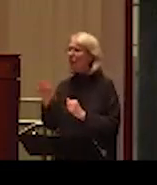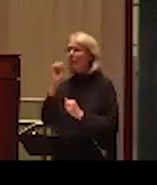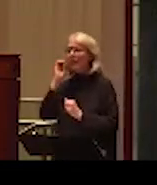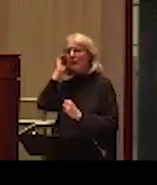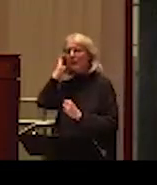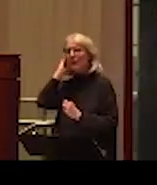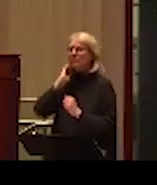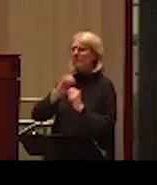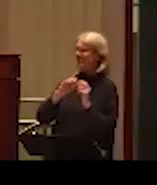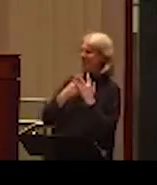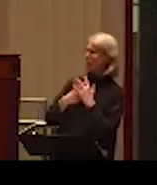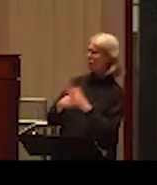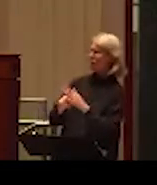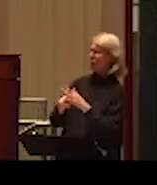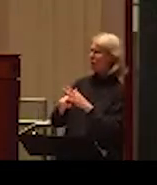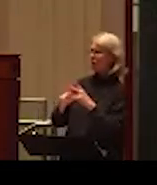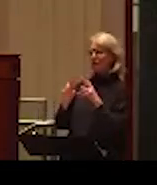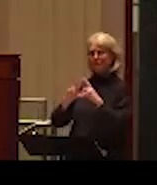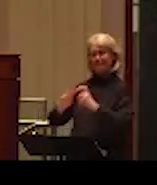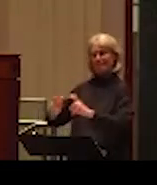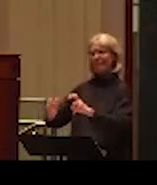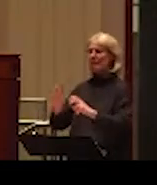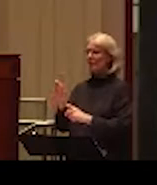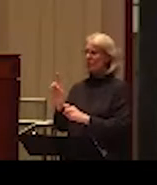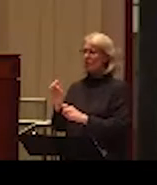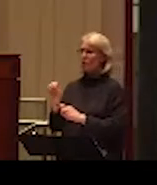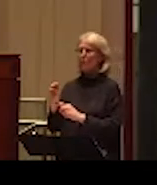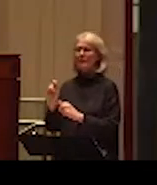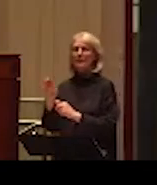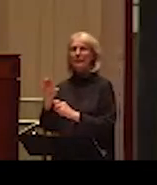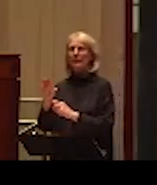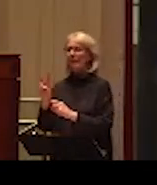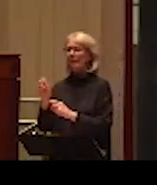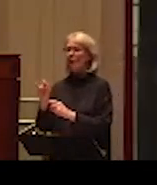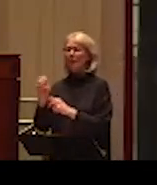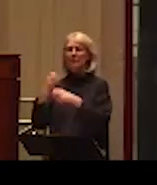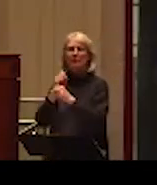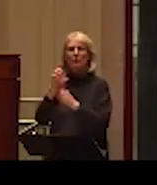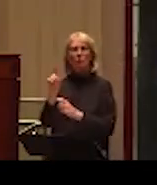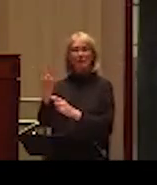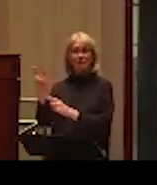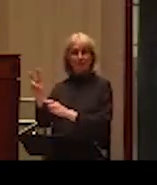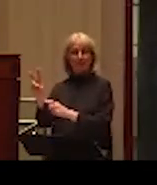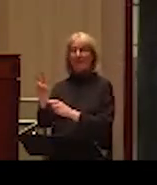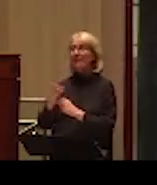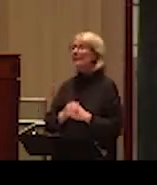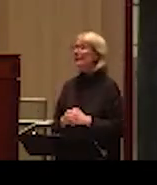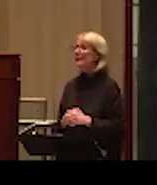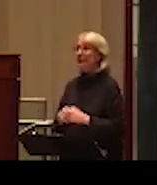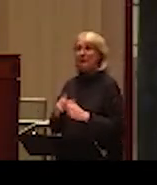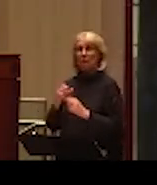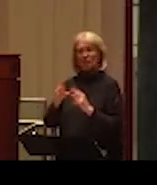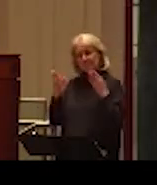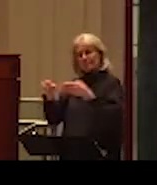started to conceptualize the field of domestic violence as violence against women. What is important that this was a remarkable